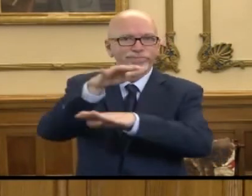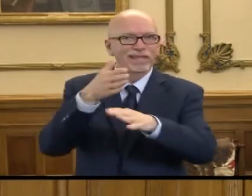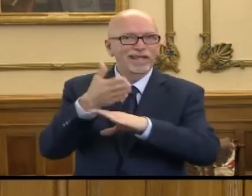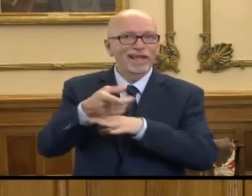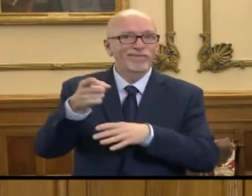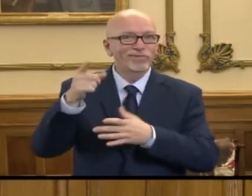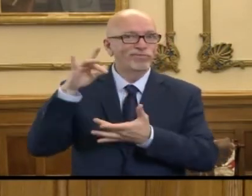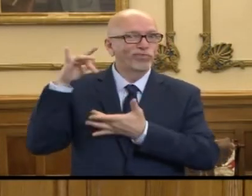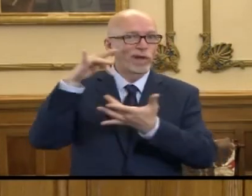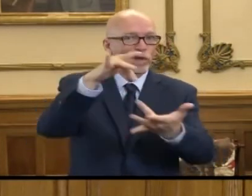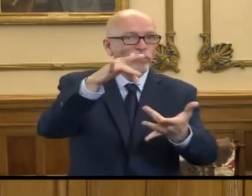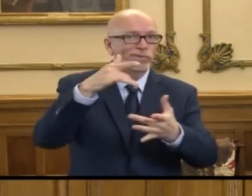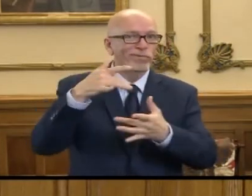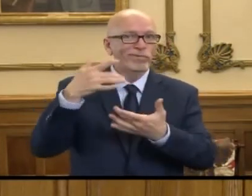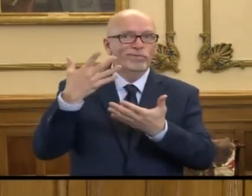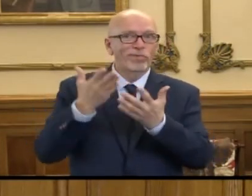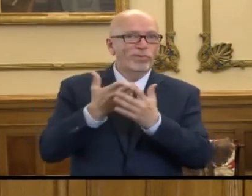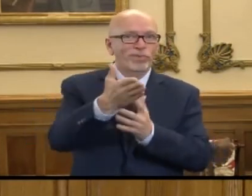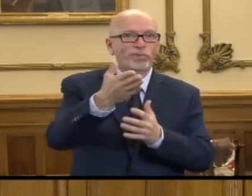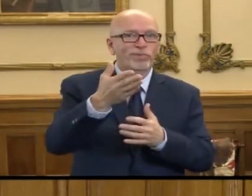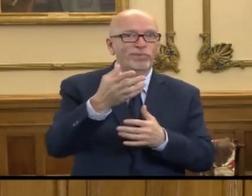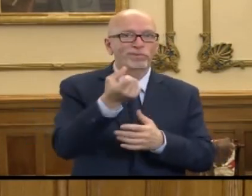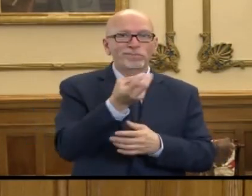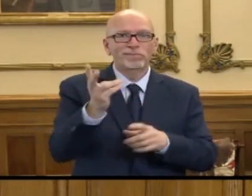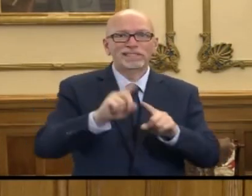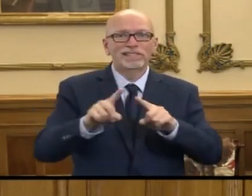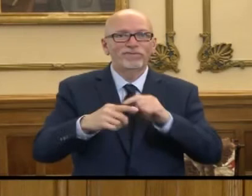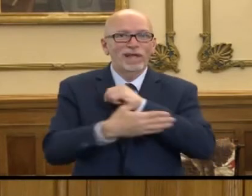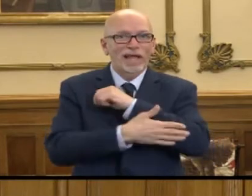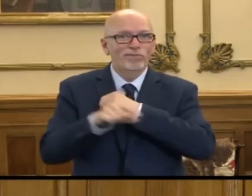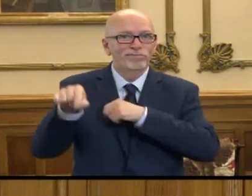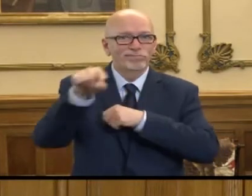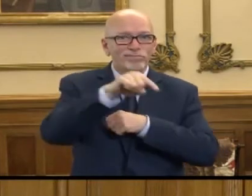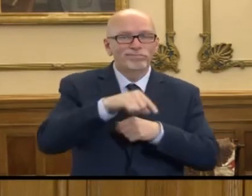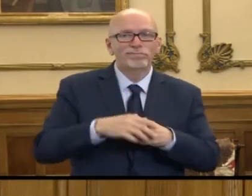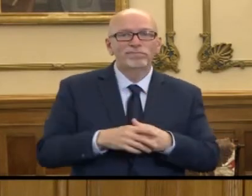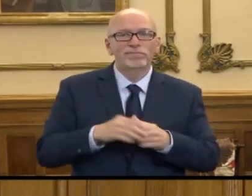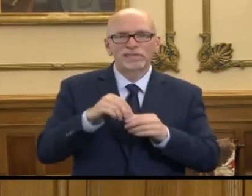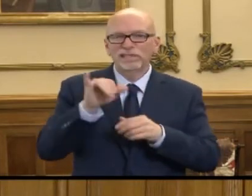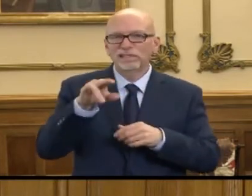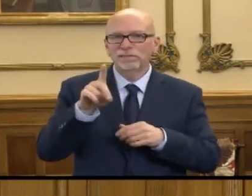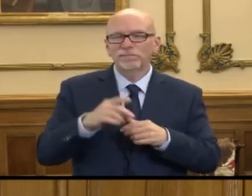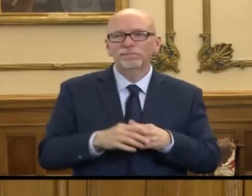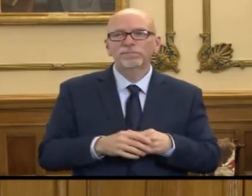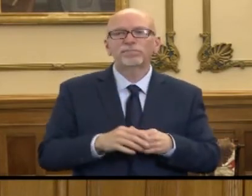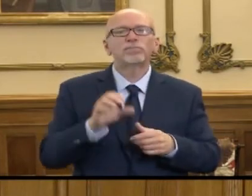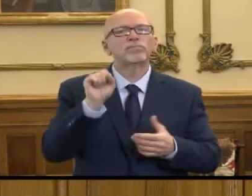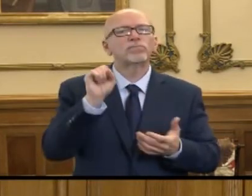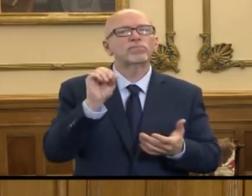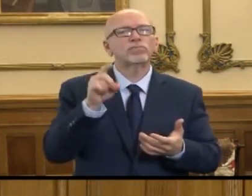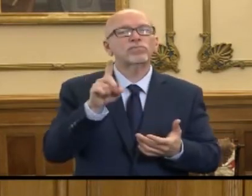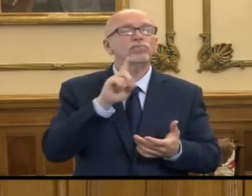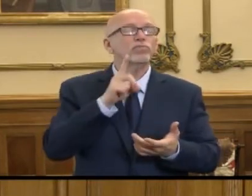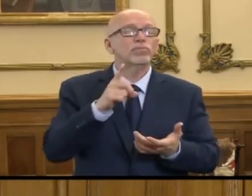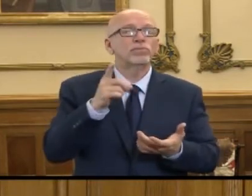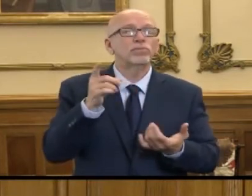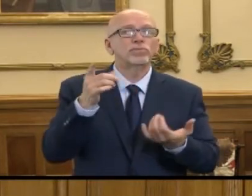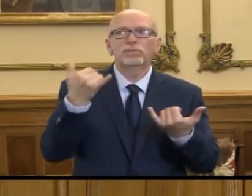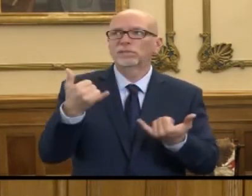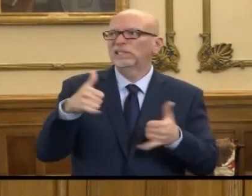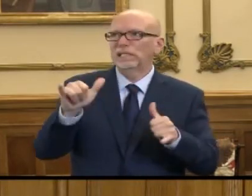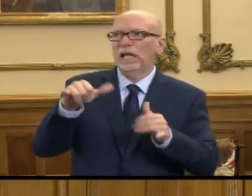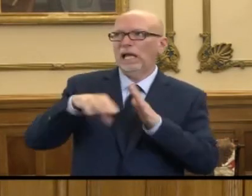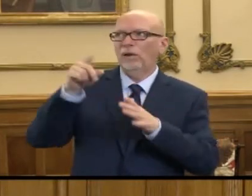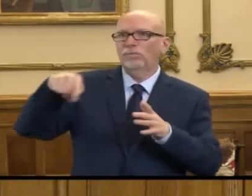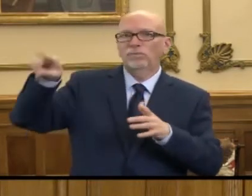tornadoes went through multiple different counties in the state of Indiana. And so, frankly, they're out there still